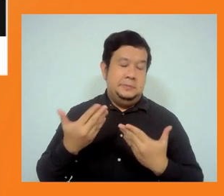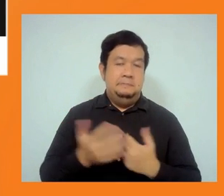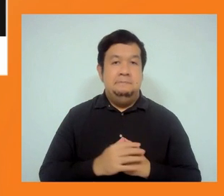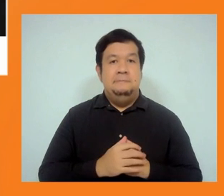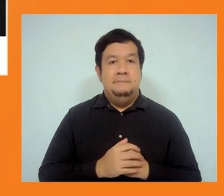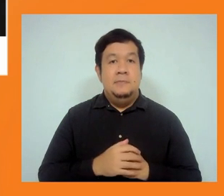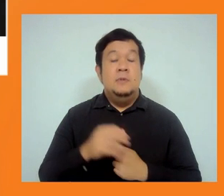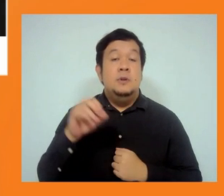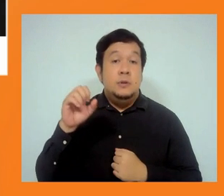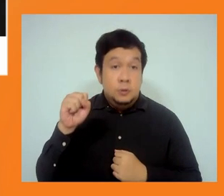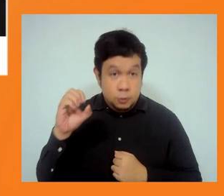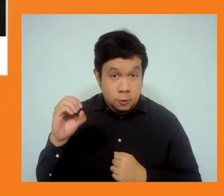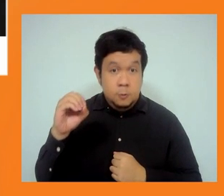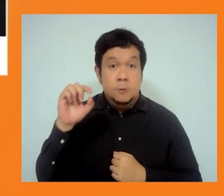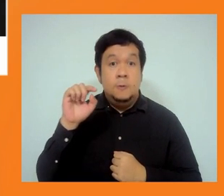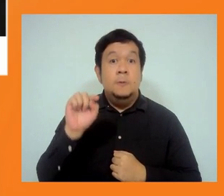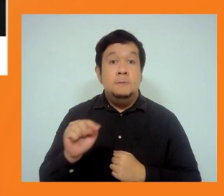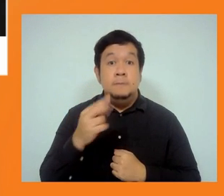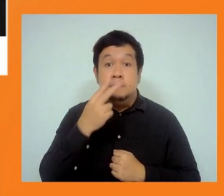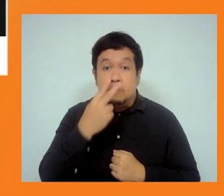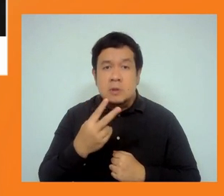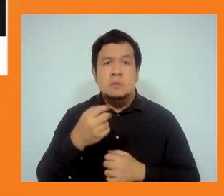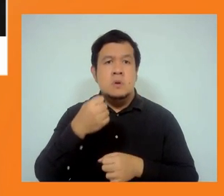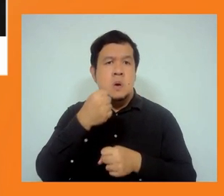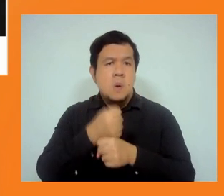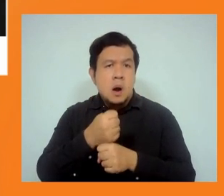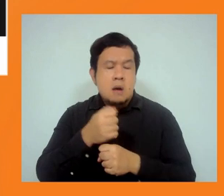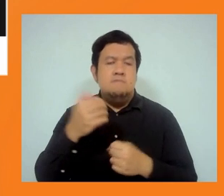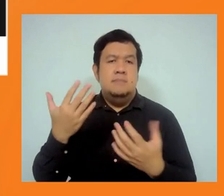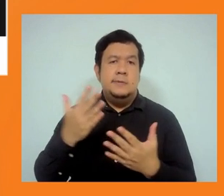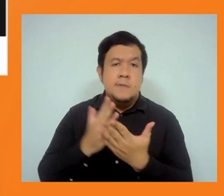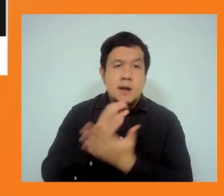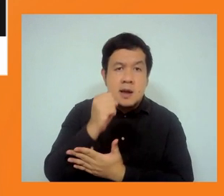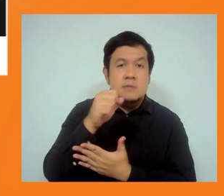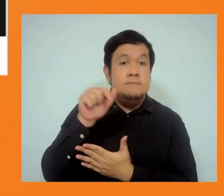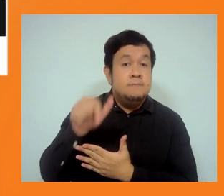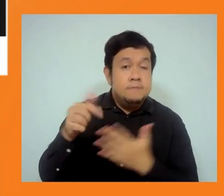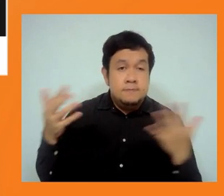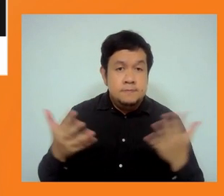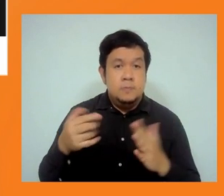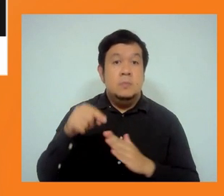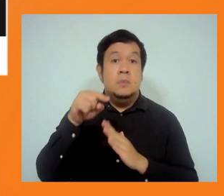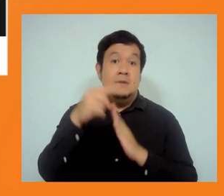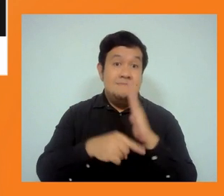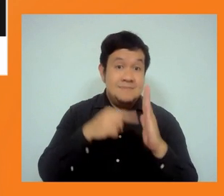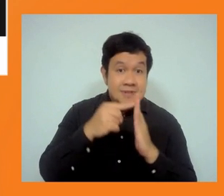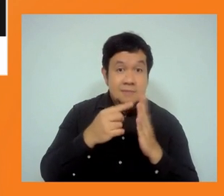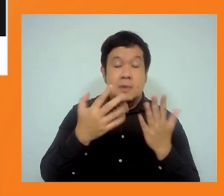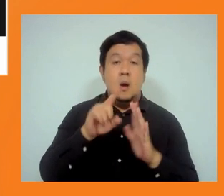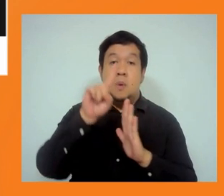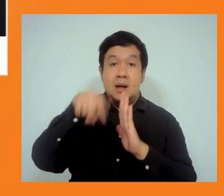labor rights such as hours of work, overtime pay, minimum wage,